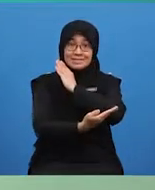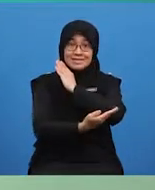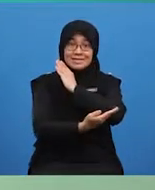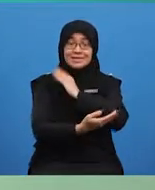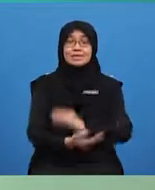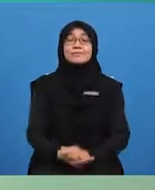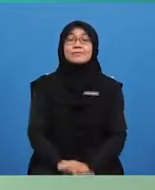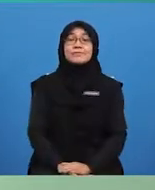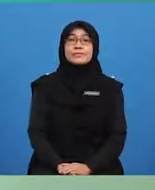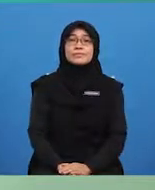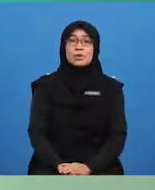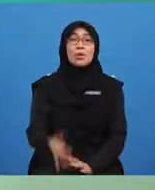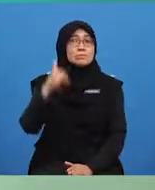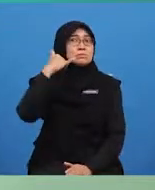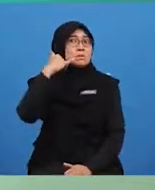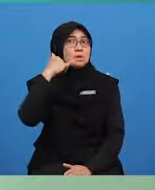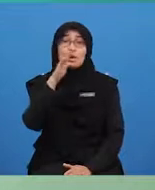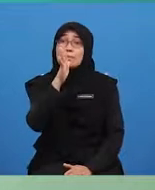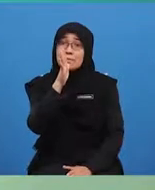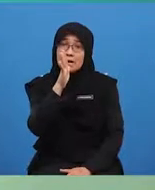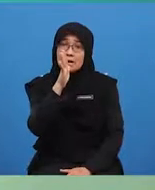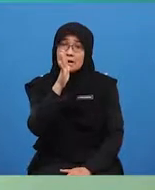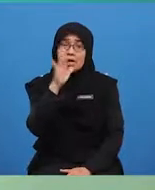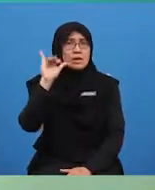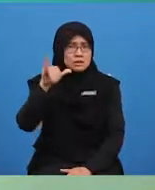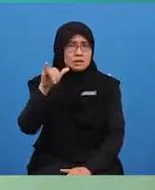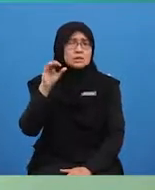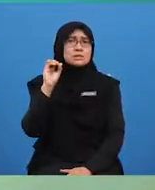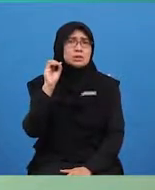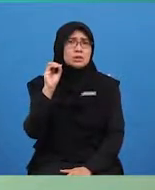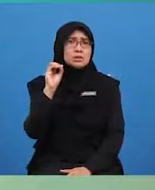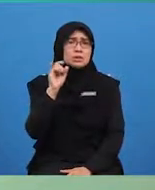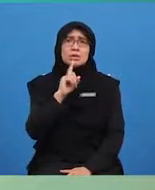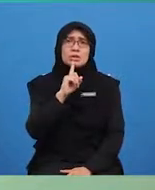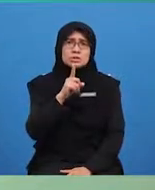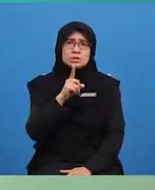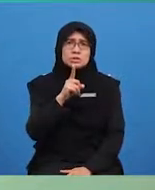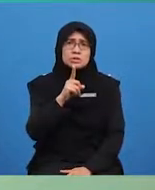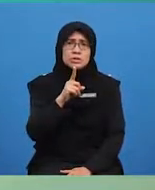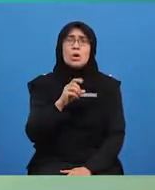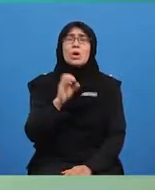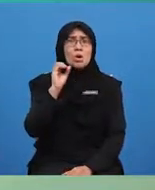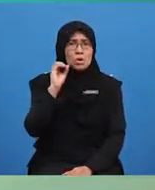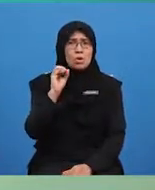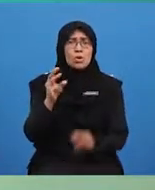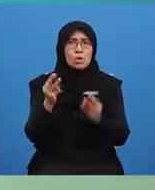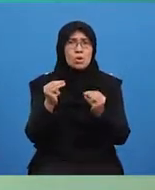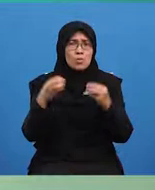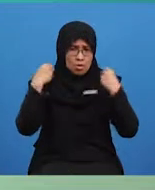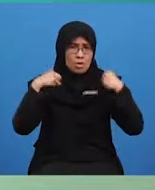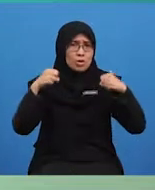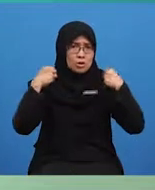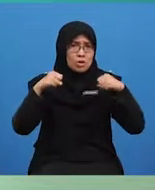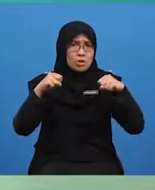Hello? Mum? Yes? Oh, so you need me to do some grocery shopping? Sure.